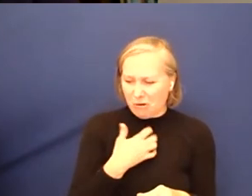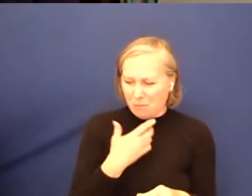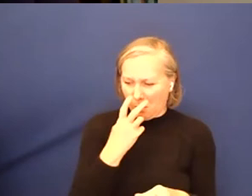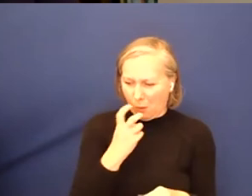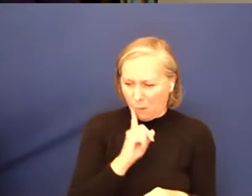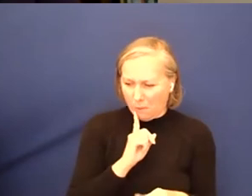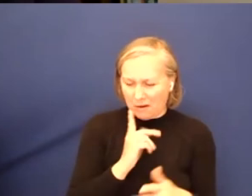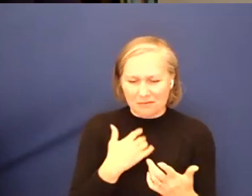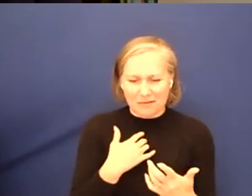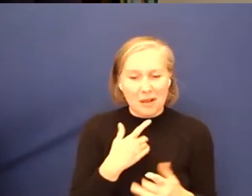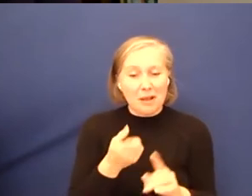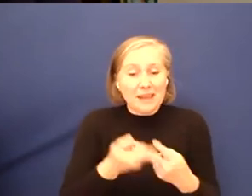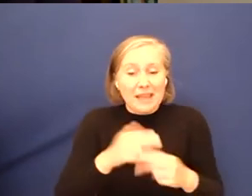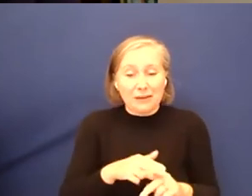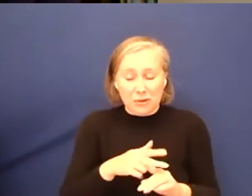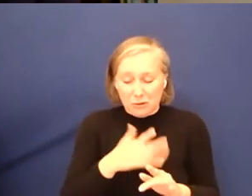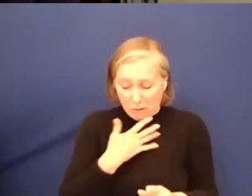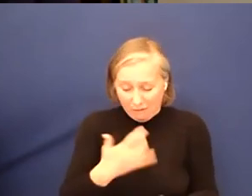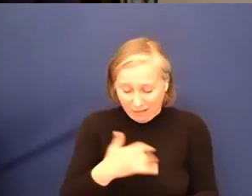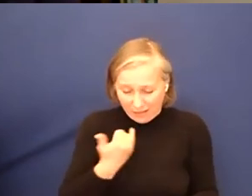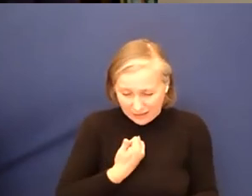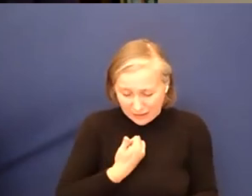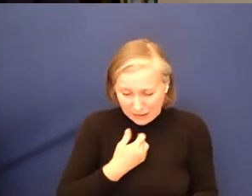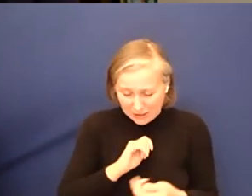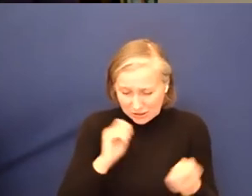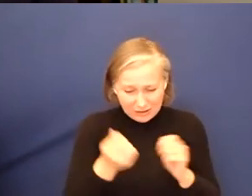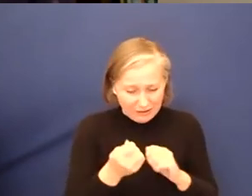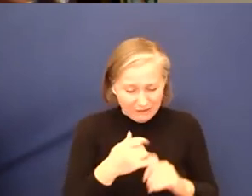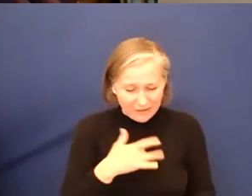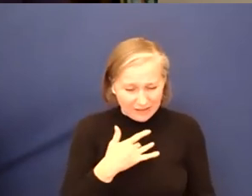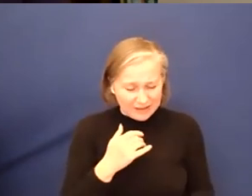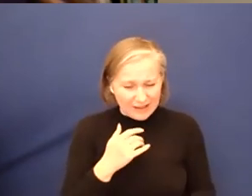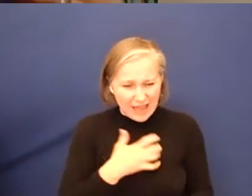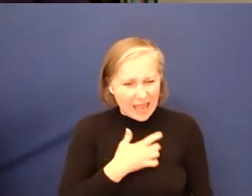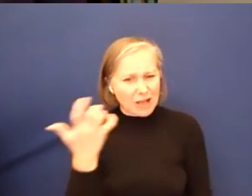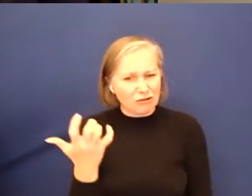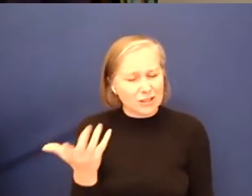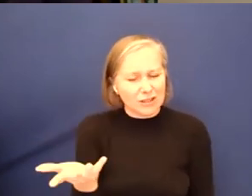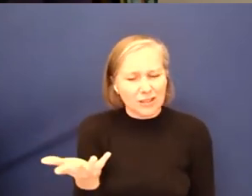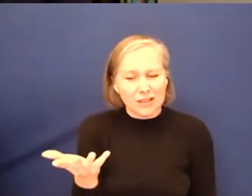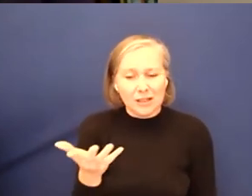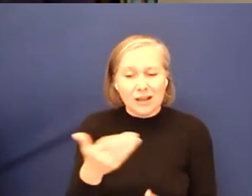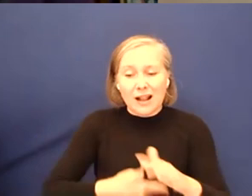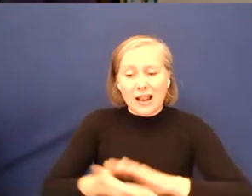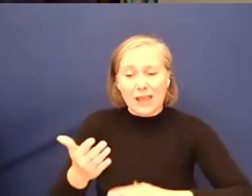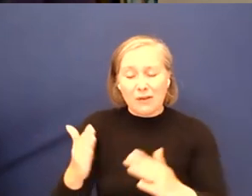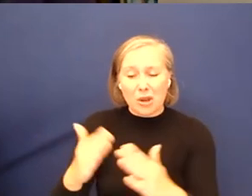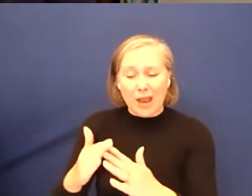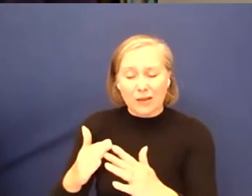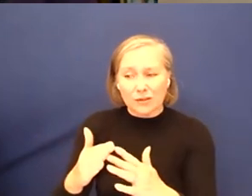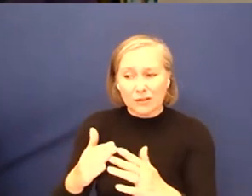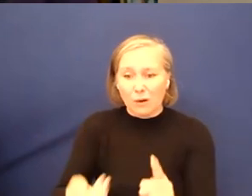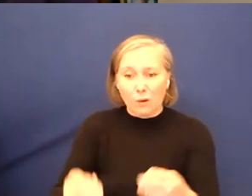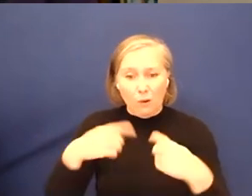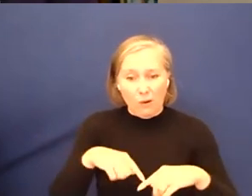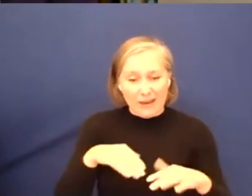you don't feel guilty, you feel angry. And it's recognising that leaving your house or sometimes in your house, if you don't